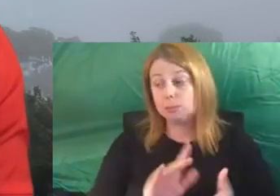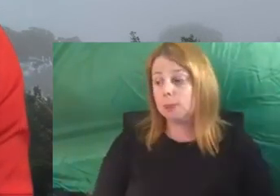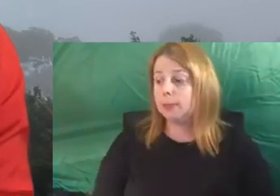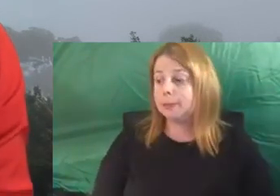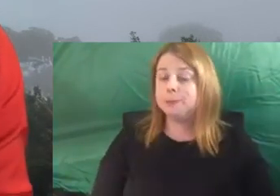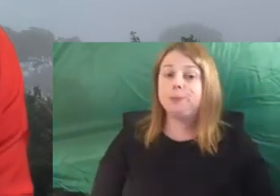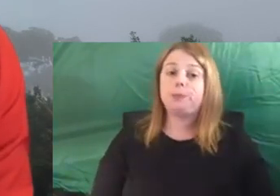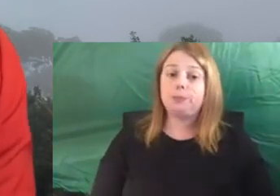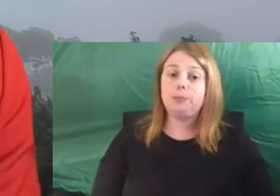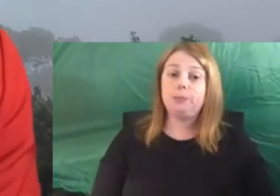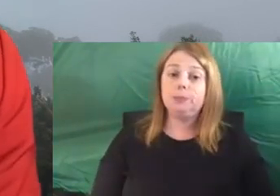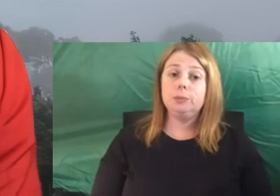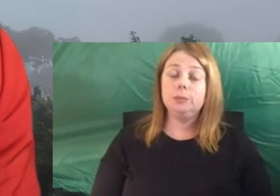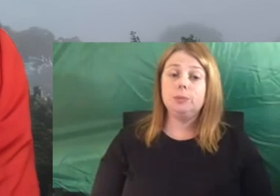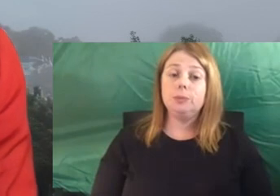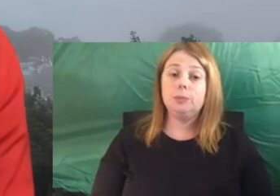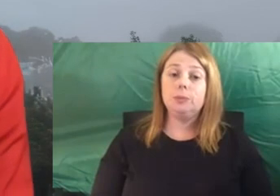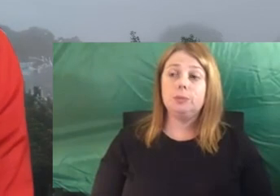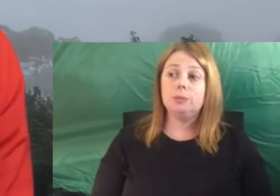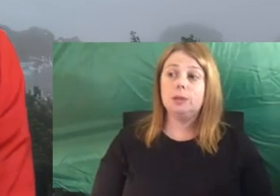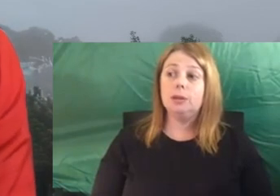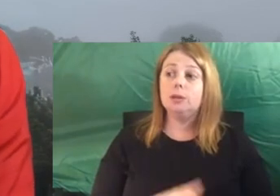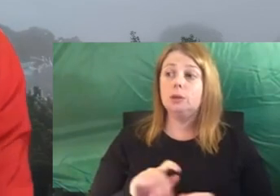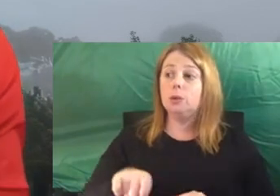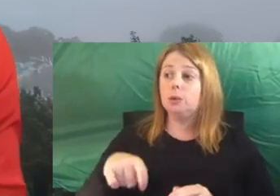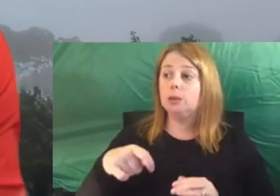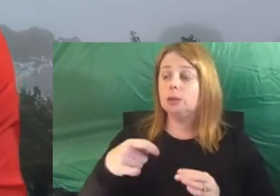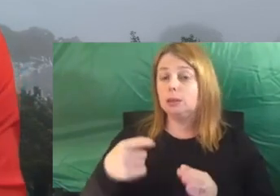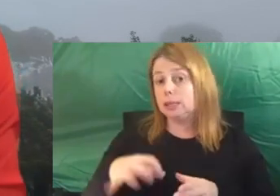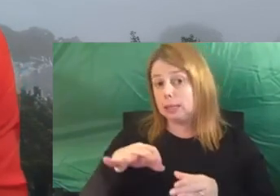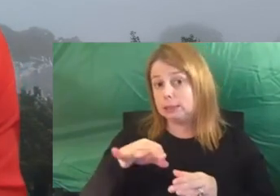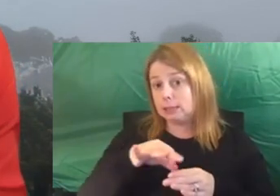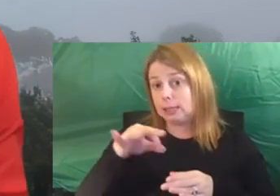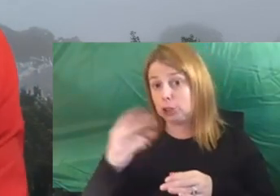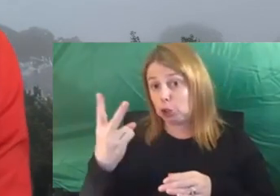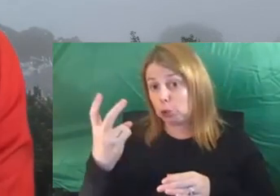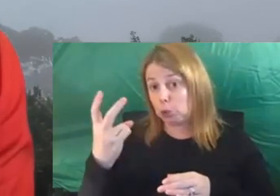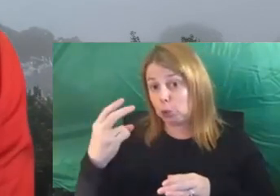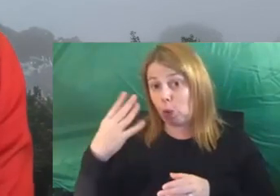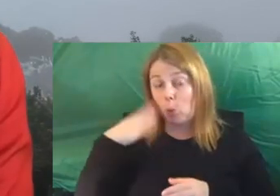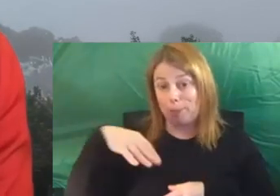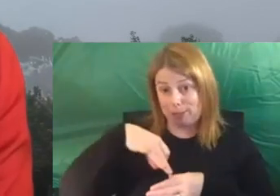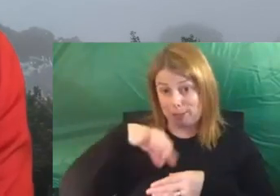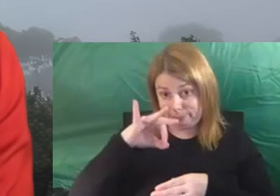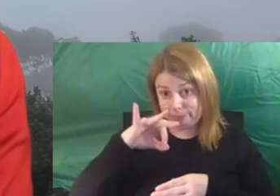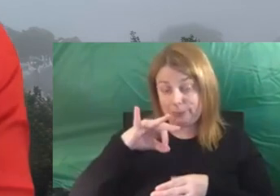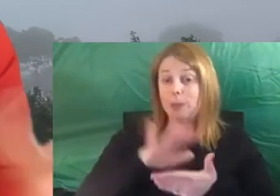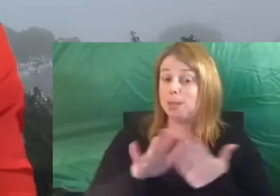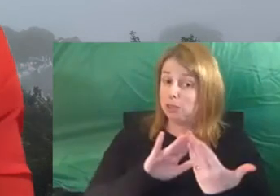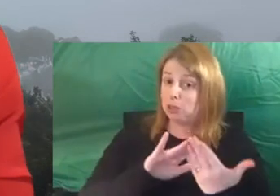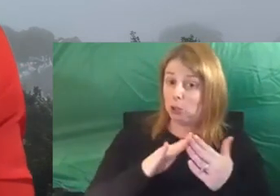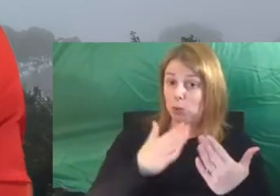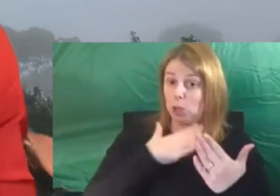quickly rectified in by-elections. Two women were elected. And I think that that was a very strong message that the community wanted